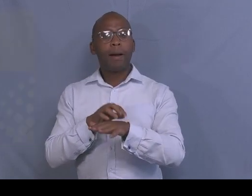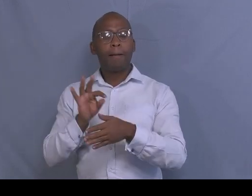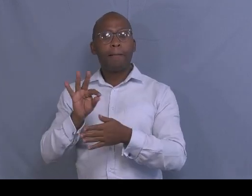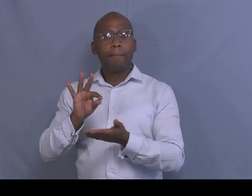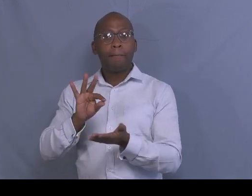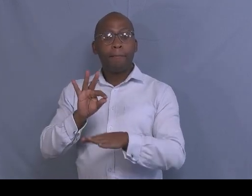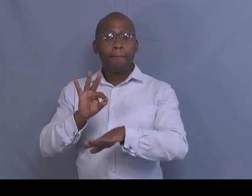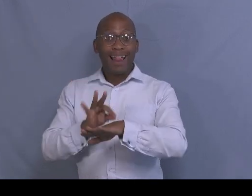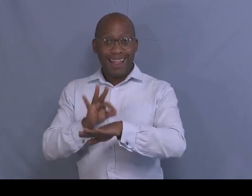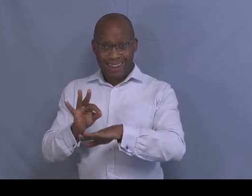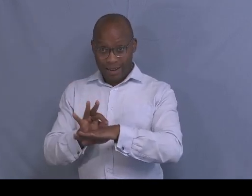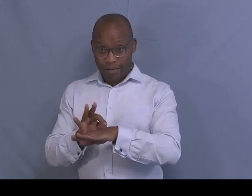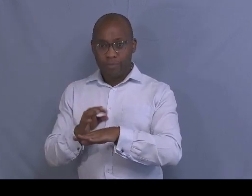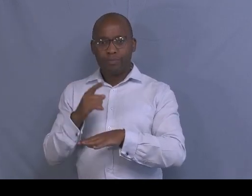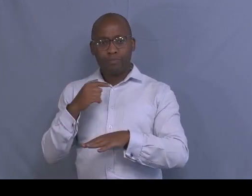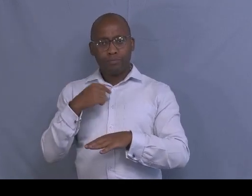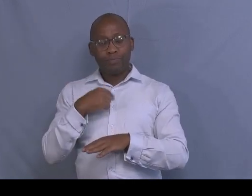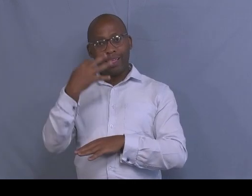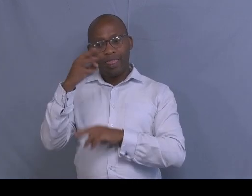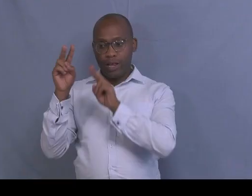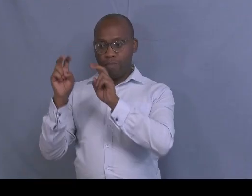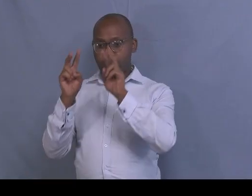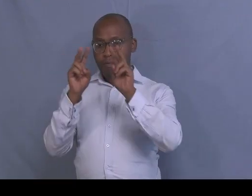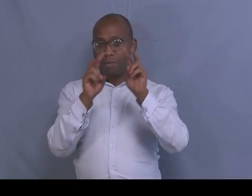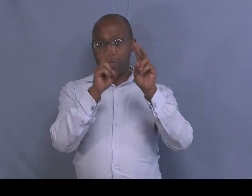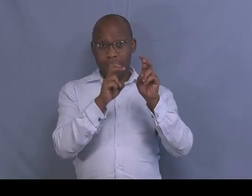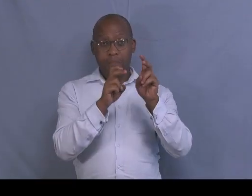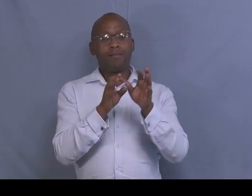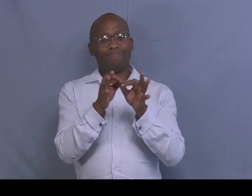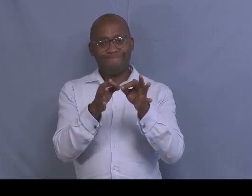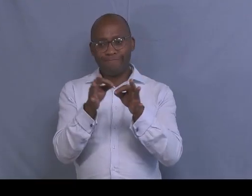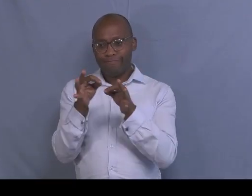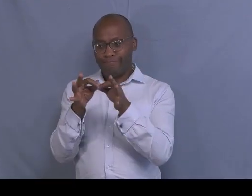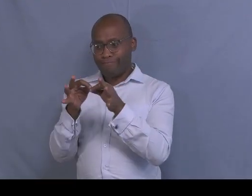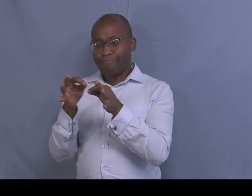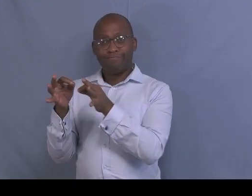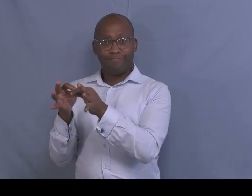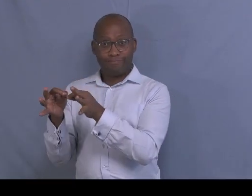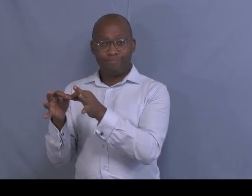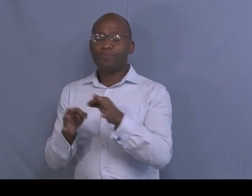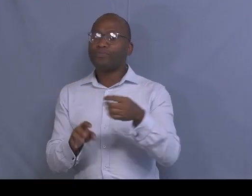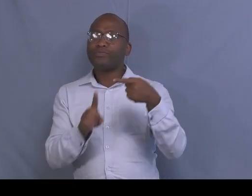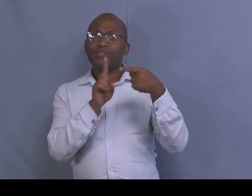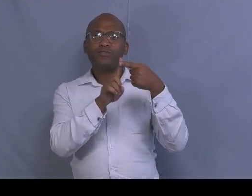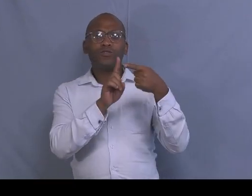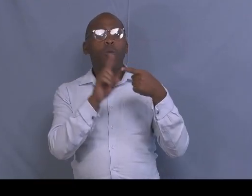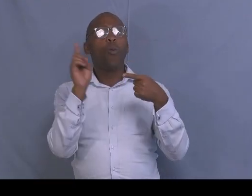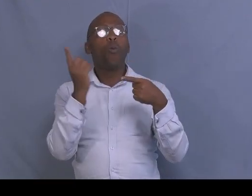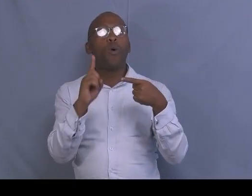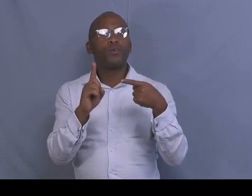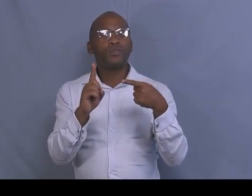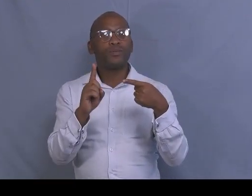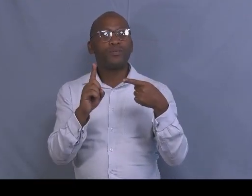three topics back to back for your full understanding. Then the first topic is land use